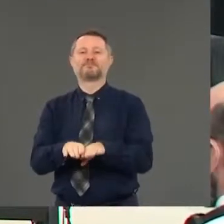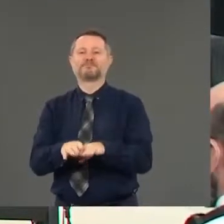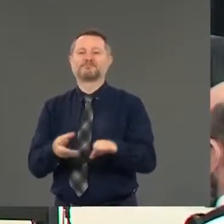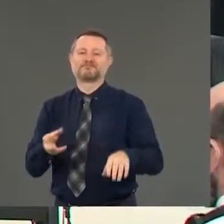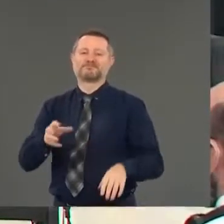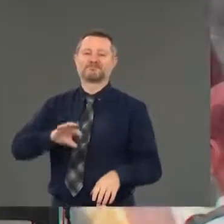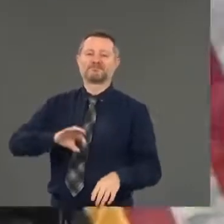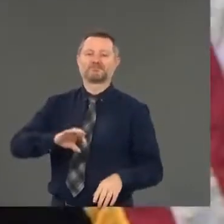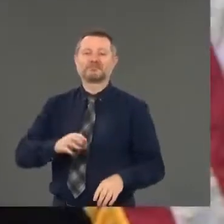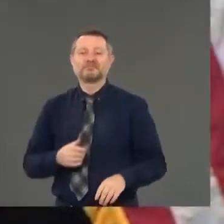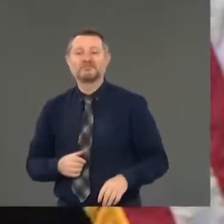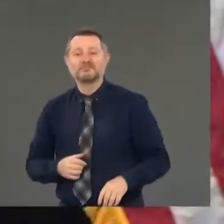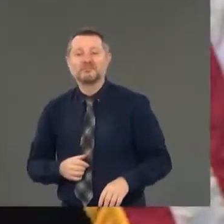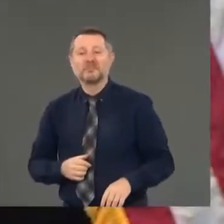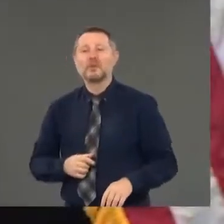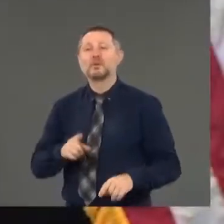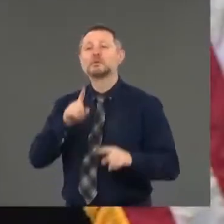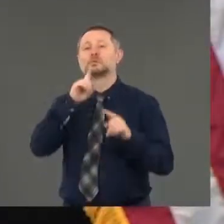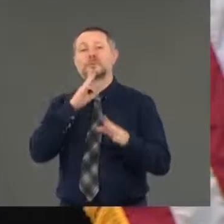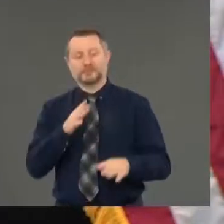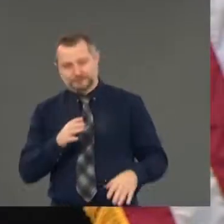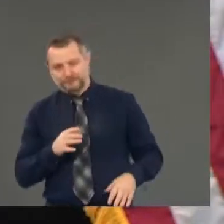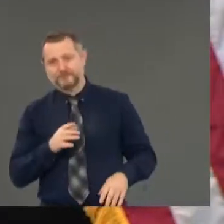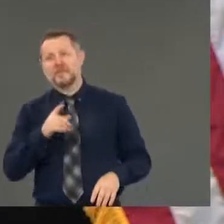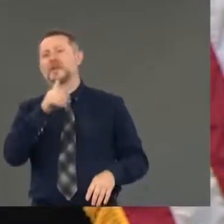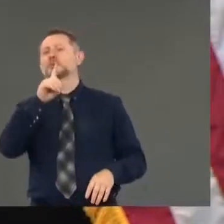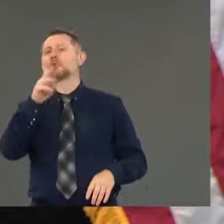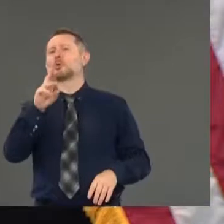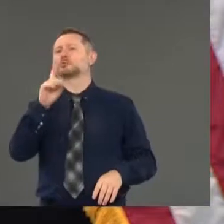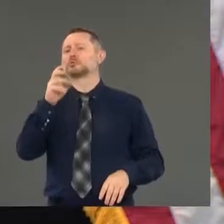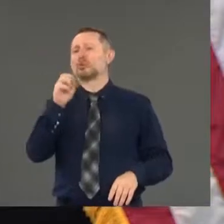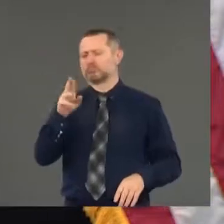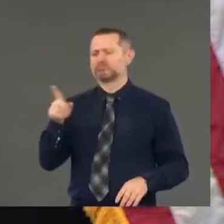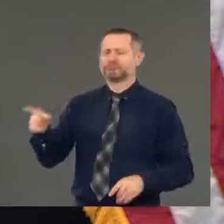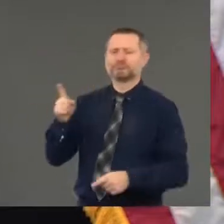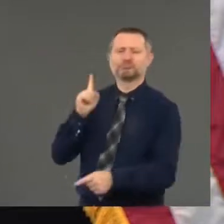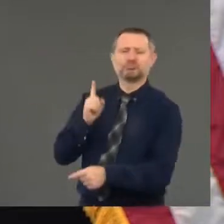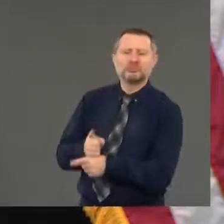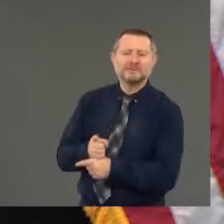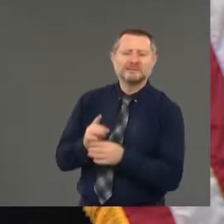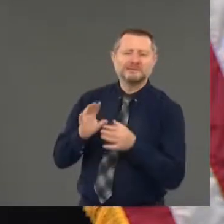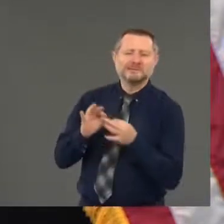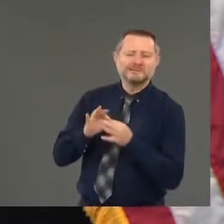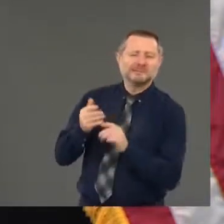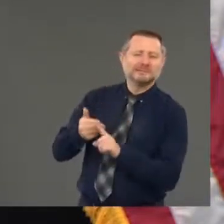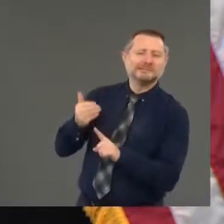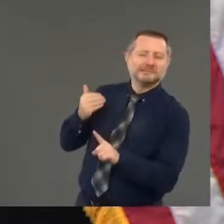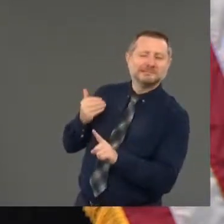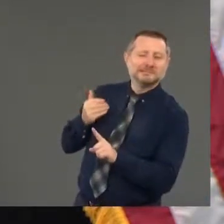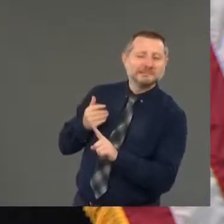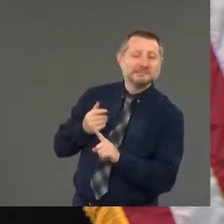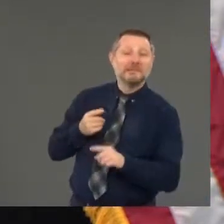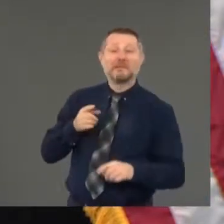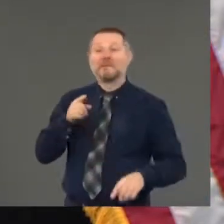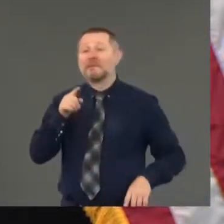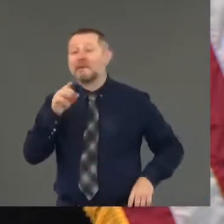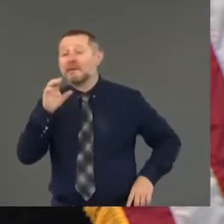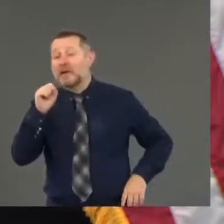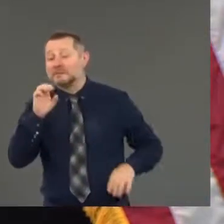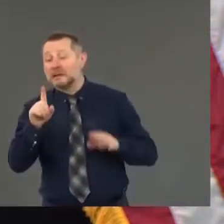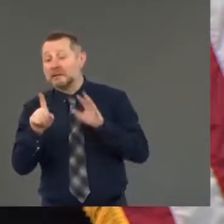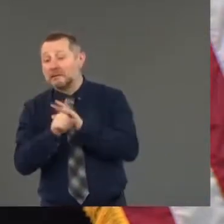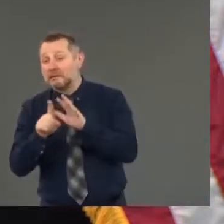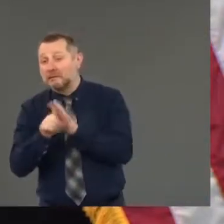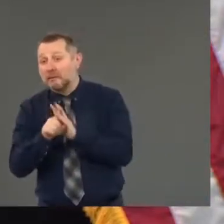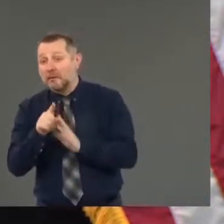as those total numbers drop, as the government was saying earlier, a couple of cases, that percentage is going to look higher. And so you've to remember